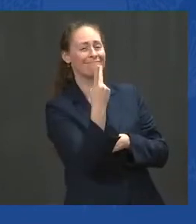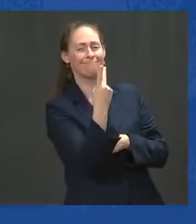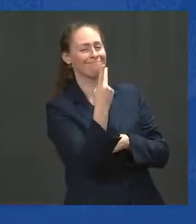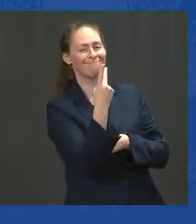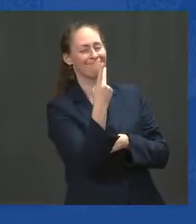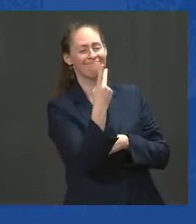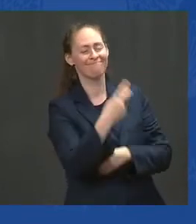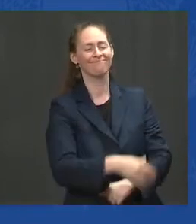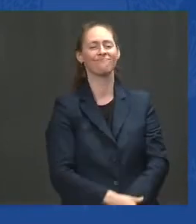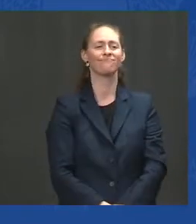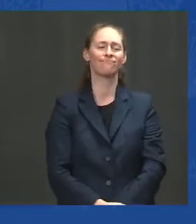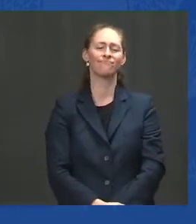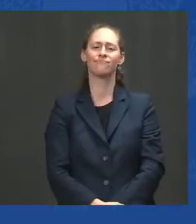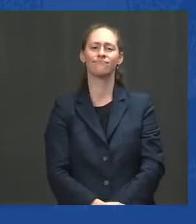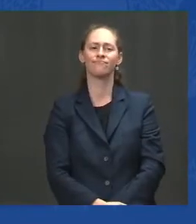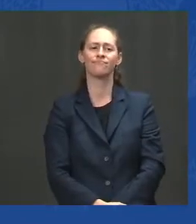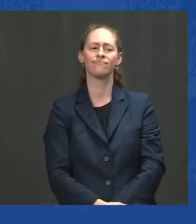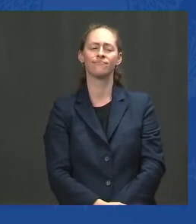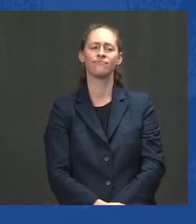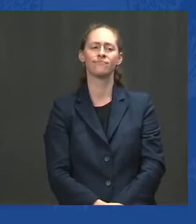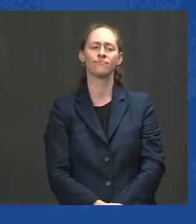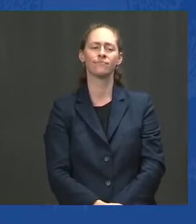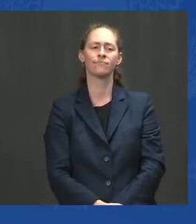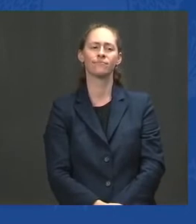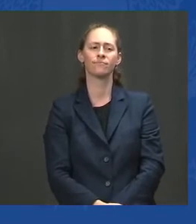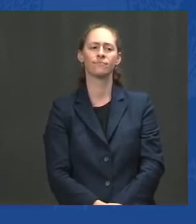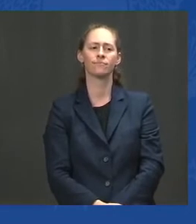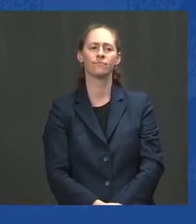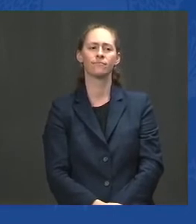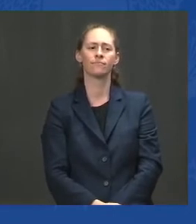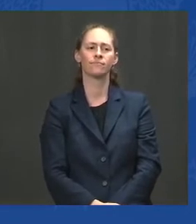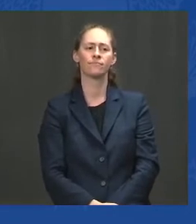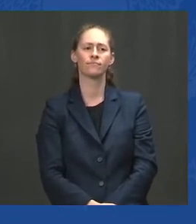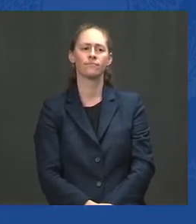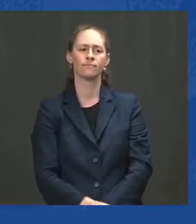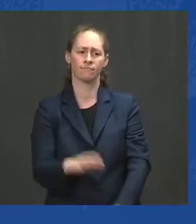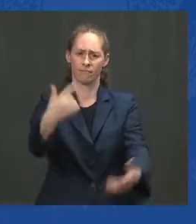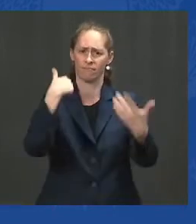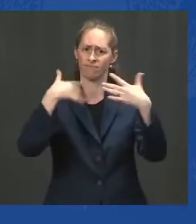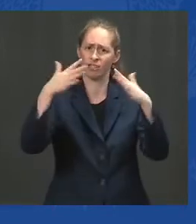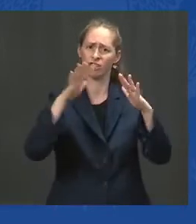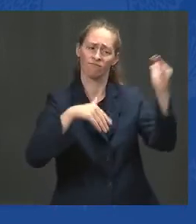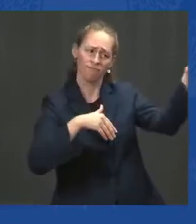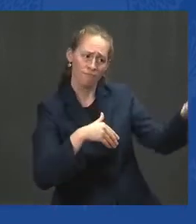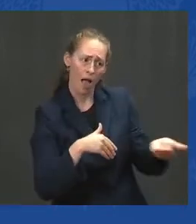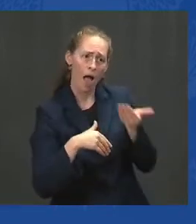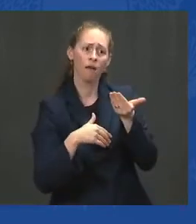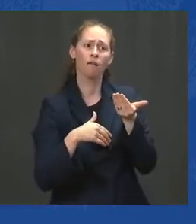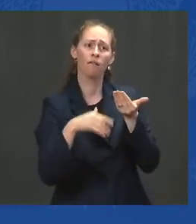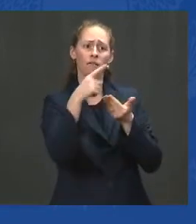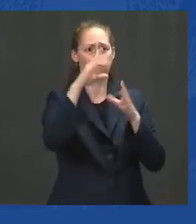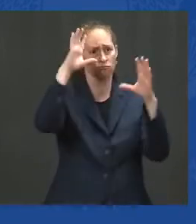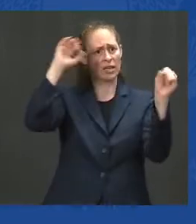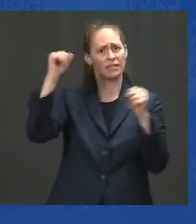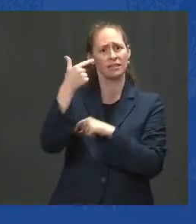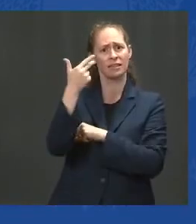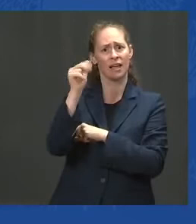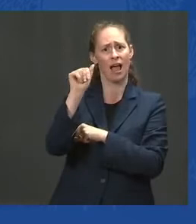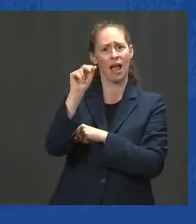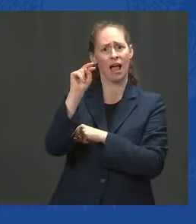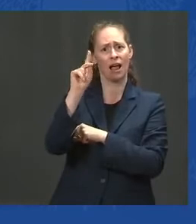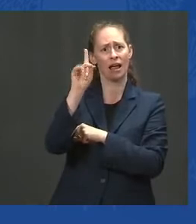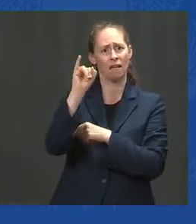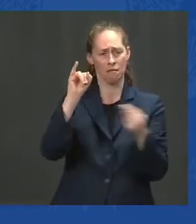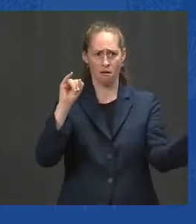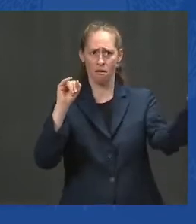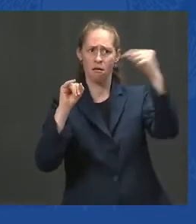When I hosted President Ghani and Chairman Abdullah at the White House in June, and again when I spoke by phone to Ghani